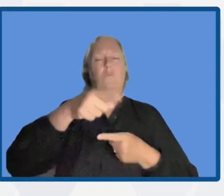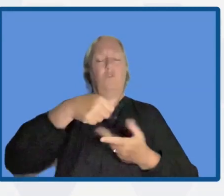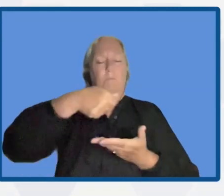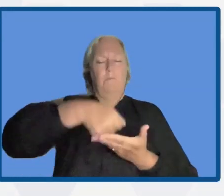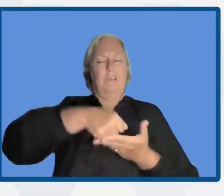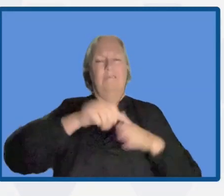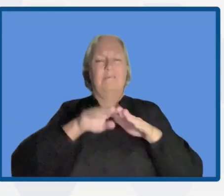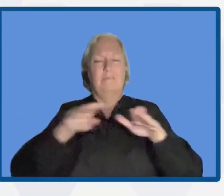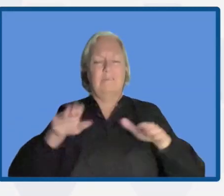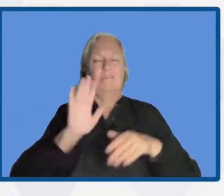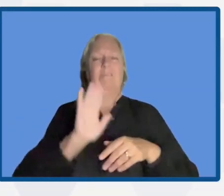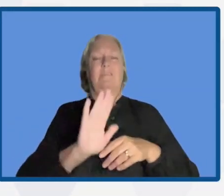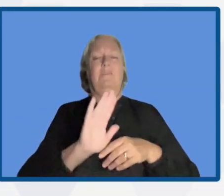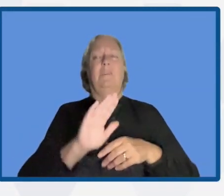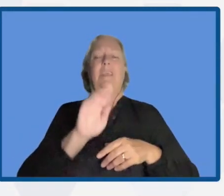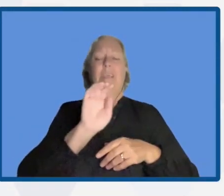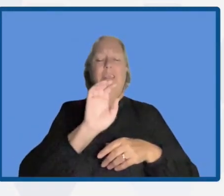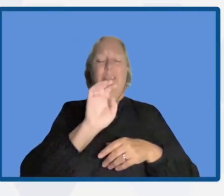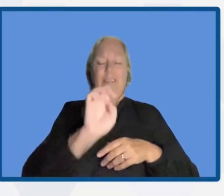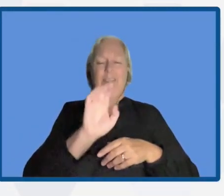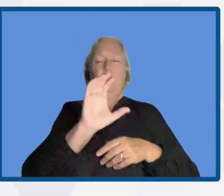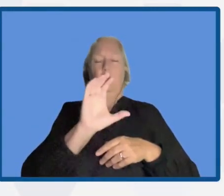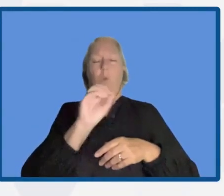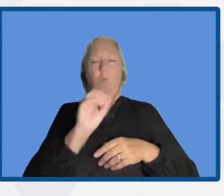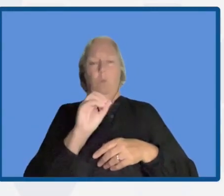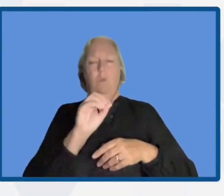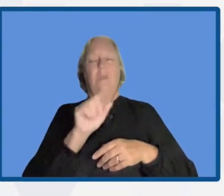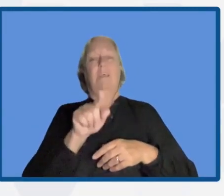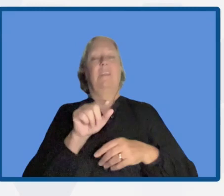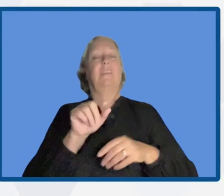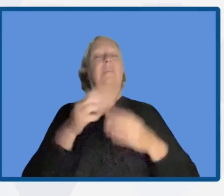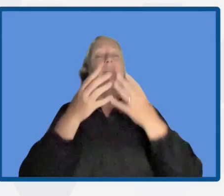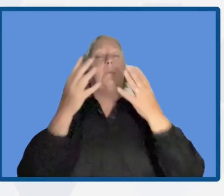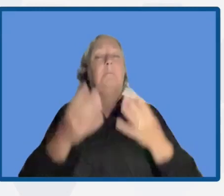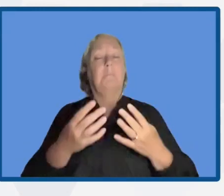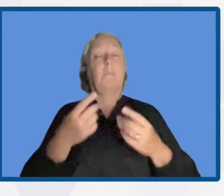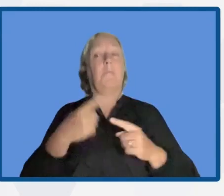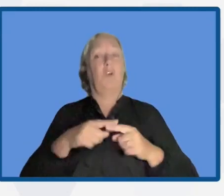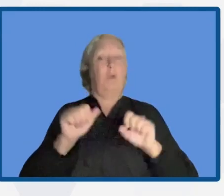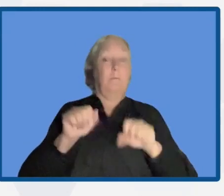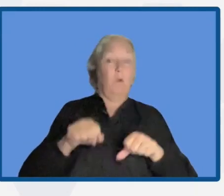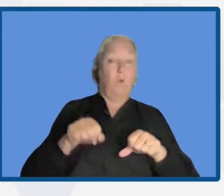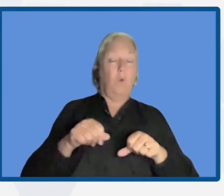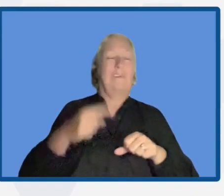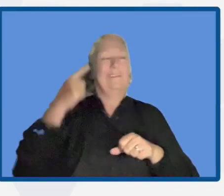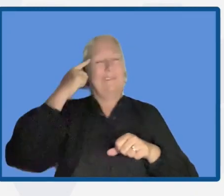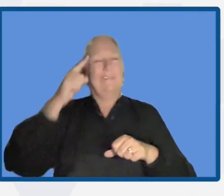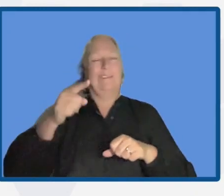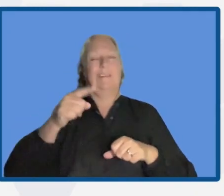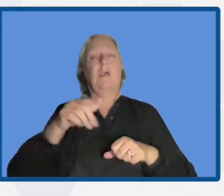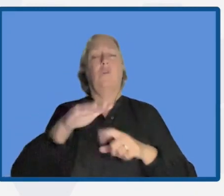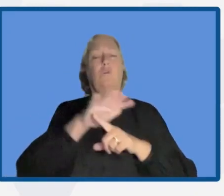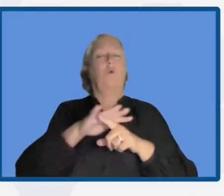ecosystem services, both the existing ones and the potential ones for the reduction of local risks and for